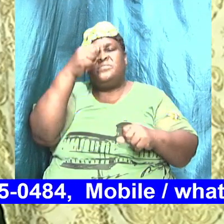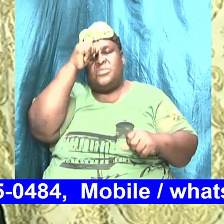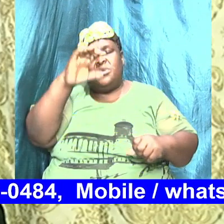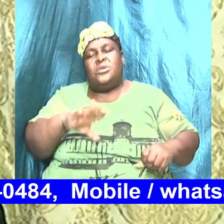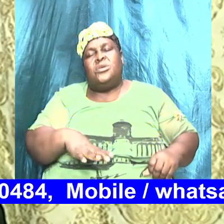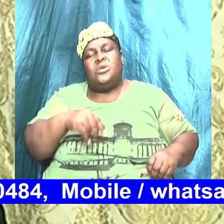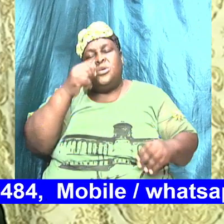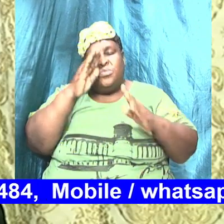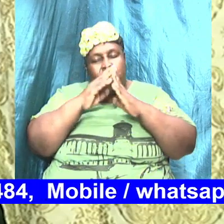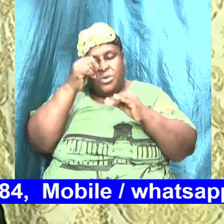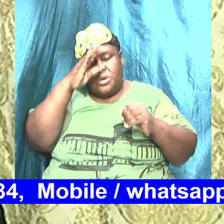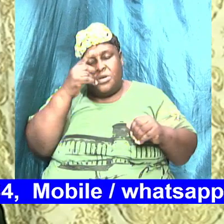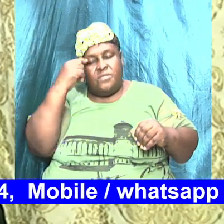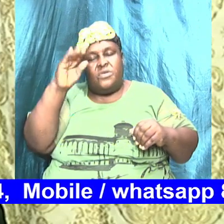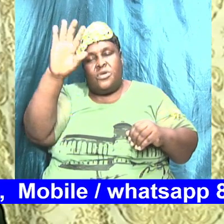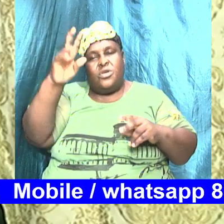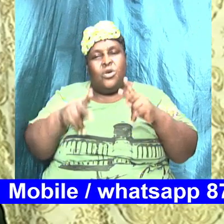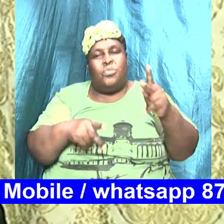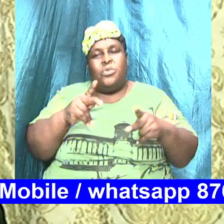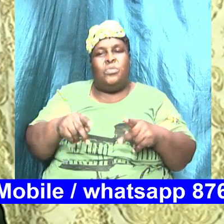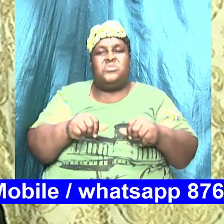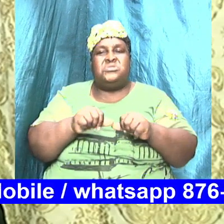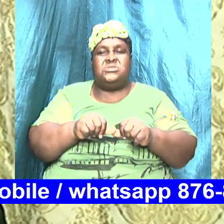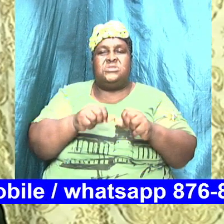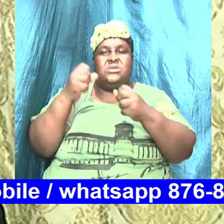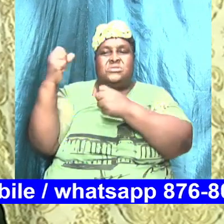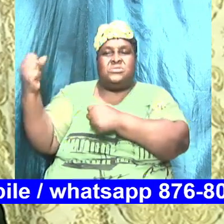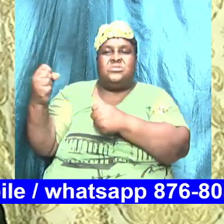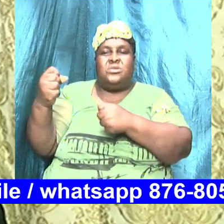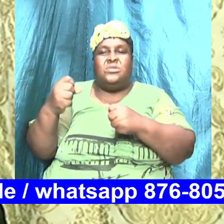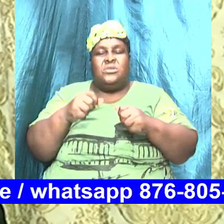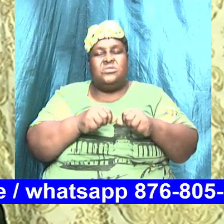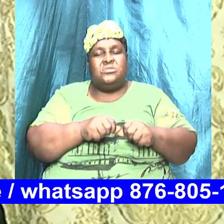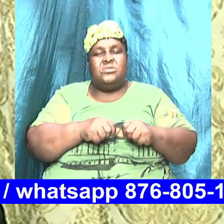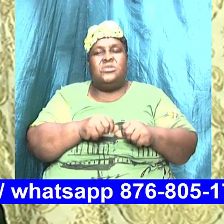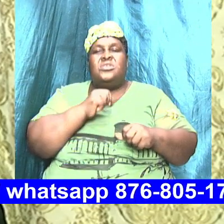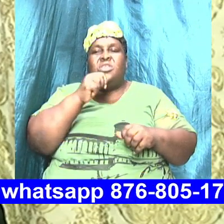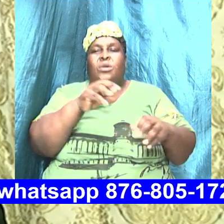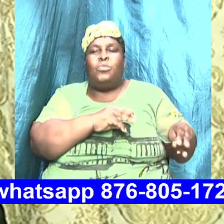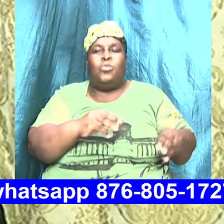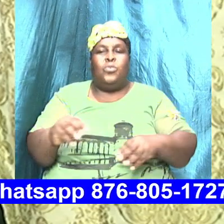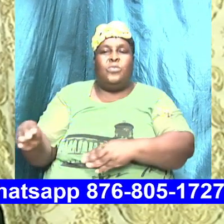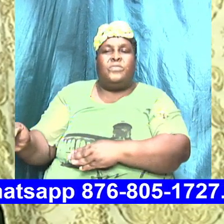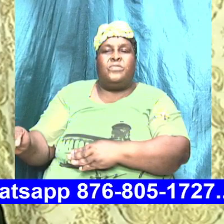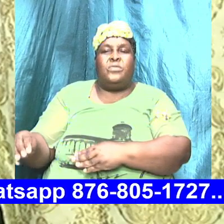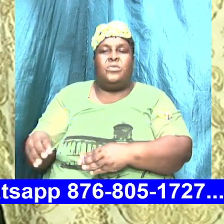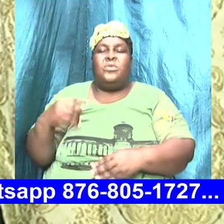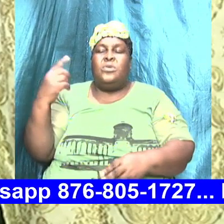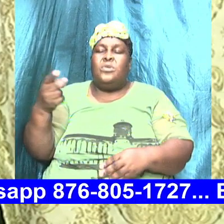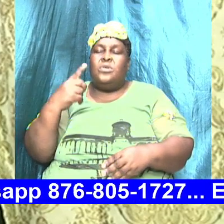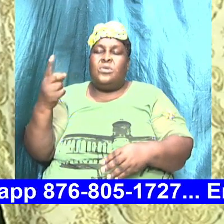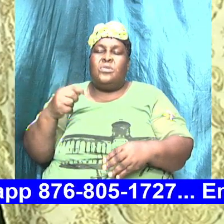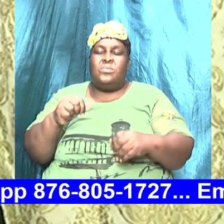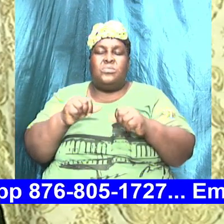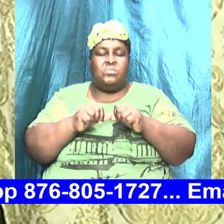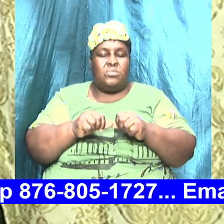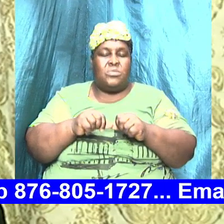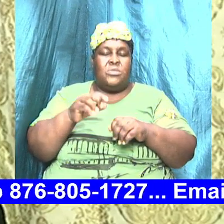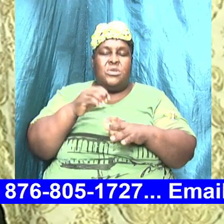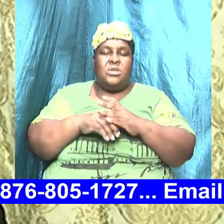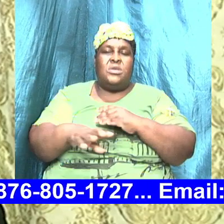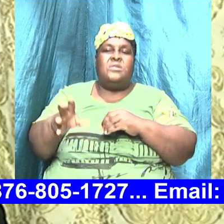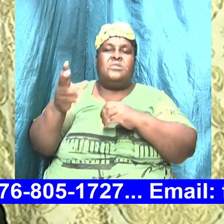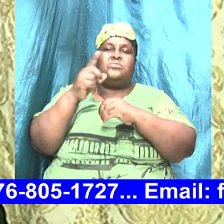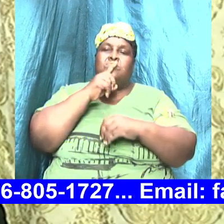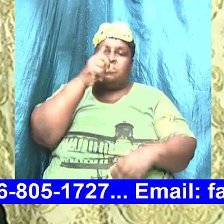Your People Tonight That We Will Remain Strong Remain Unmovable Almighty God Always Abounding